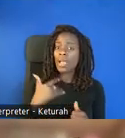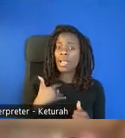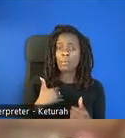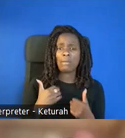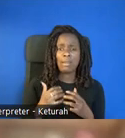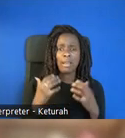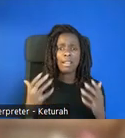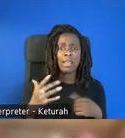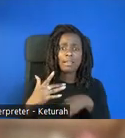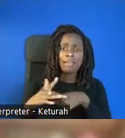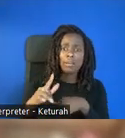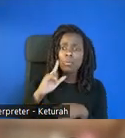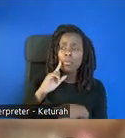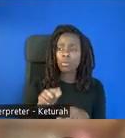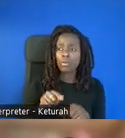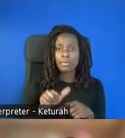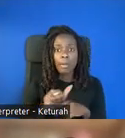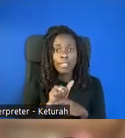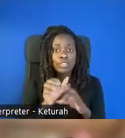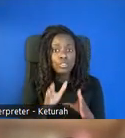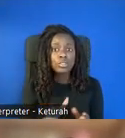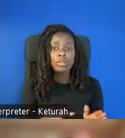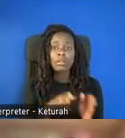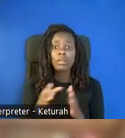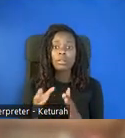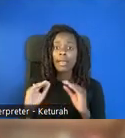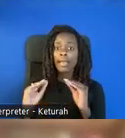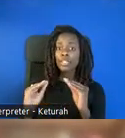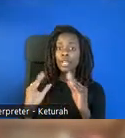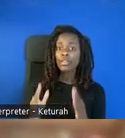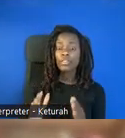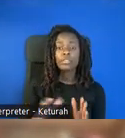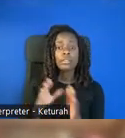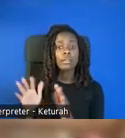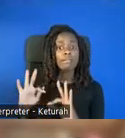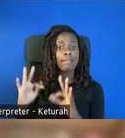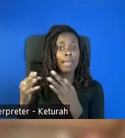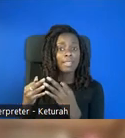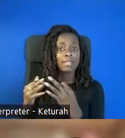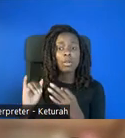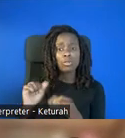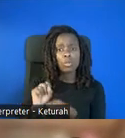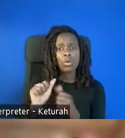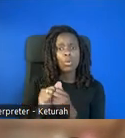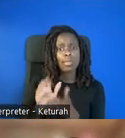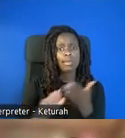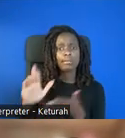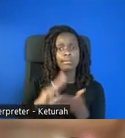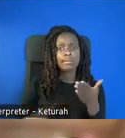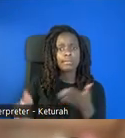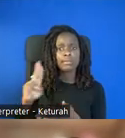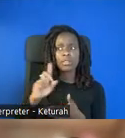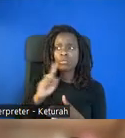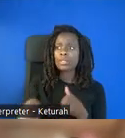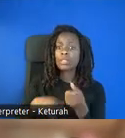practitioners, educators, families. We also work with institutes of higher education to really support this